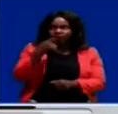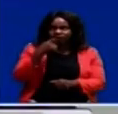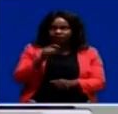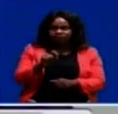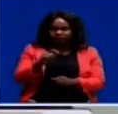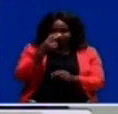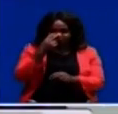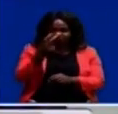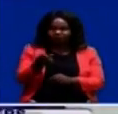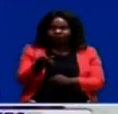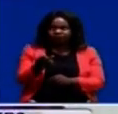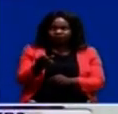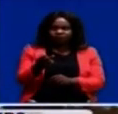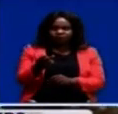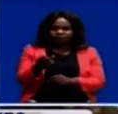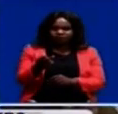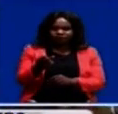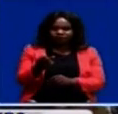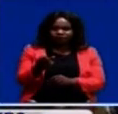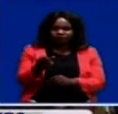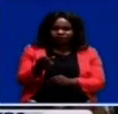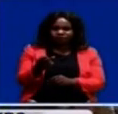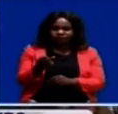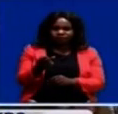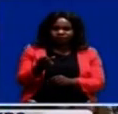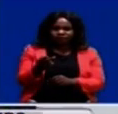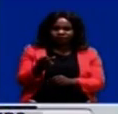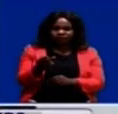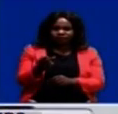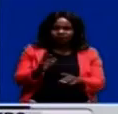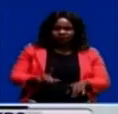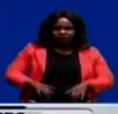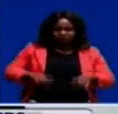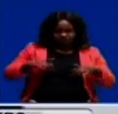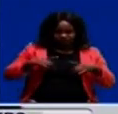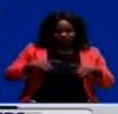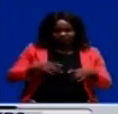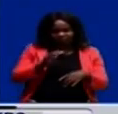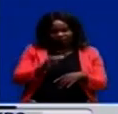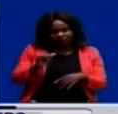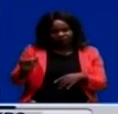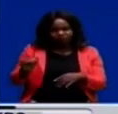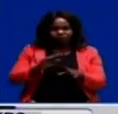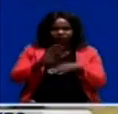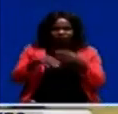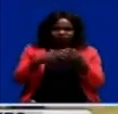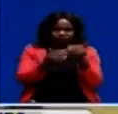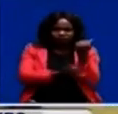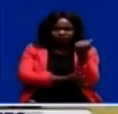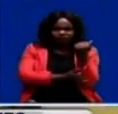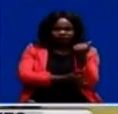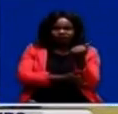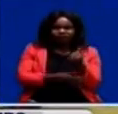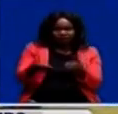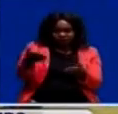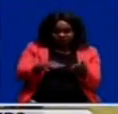that we secure the life of children of Ramachan. And at the